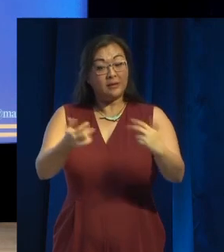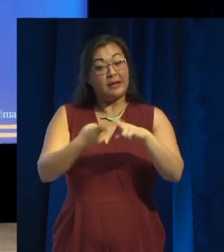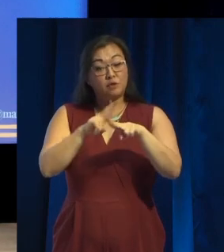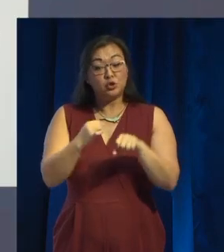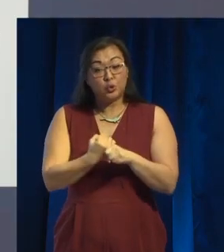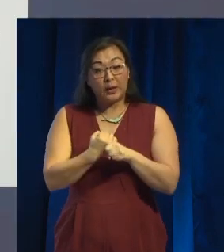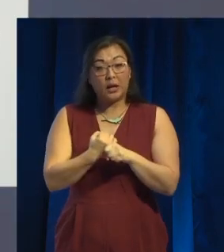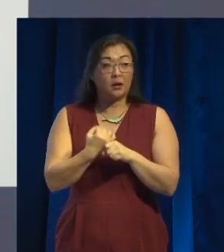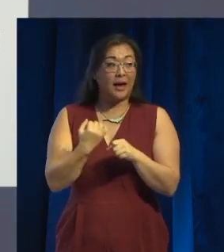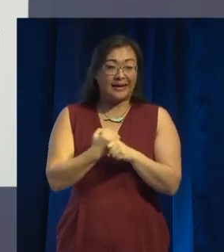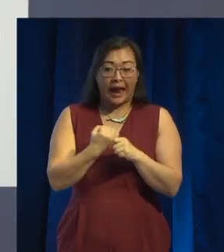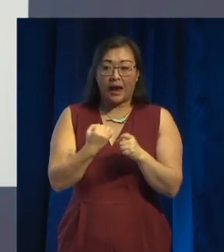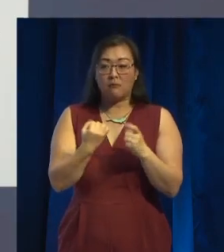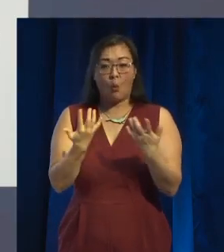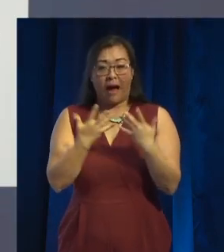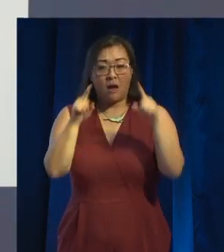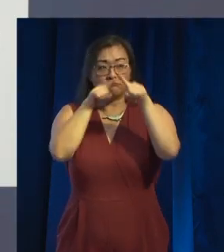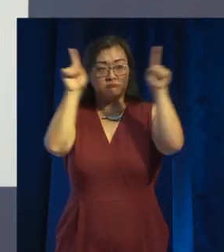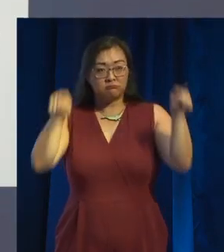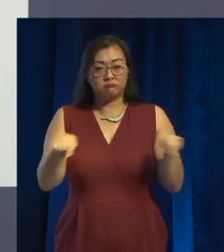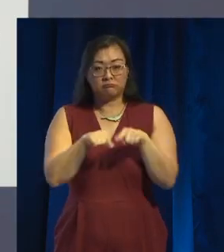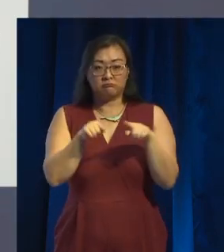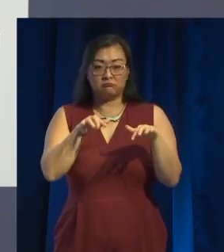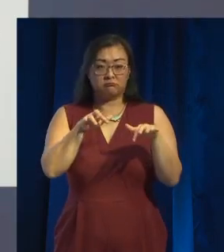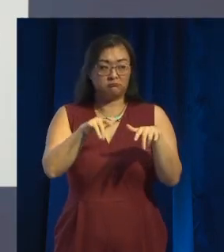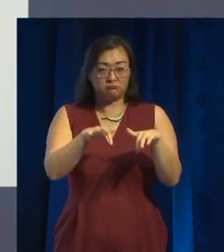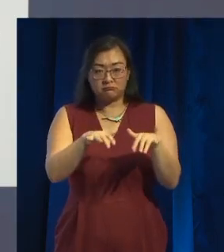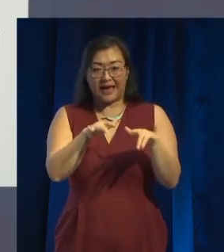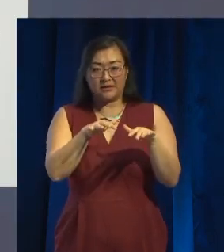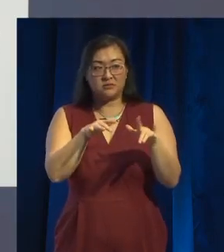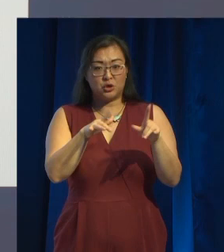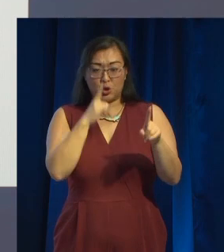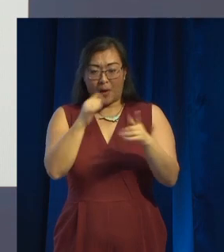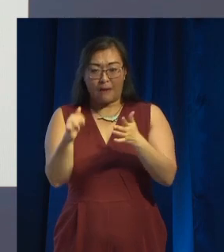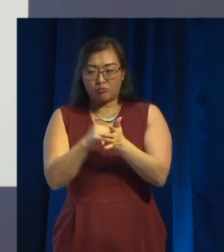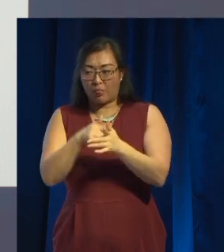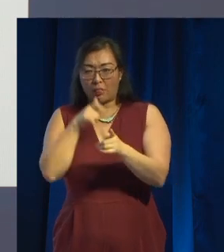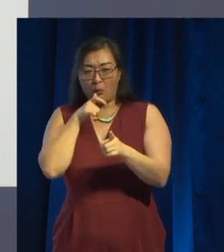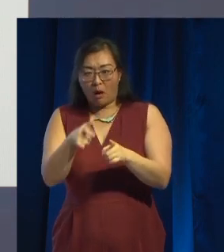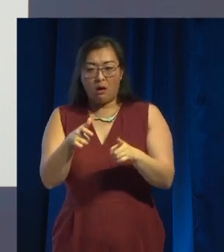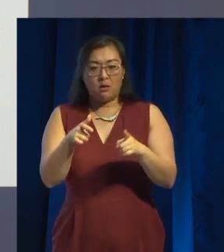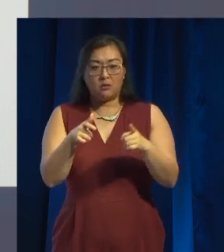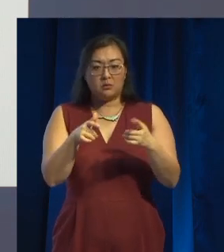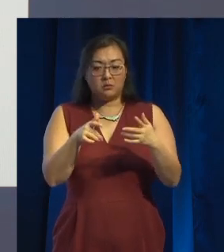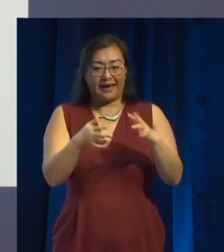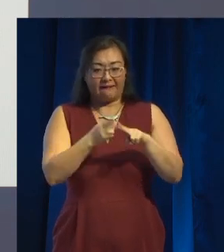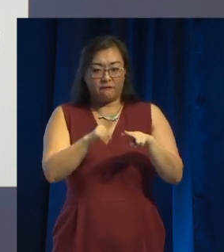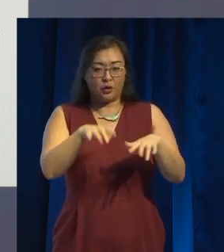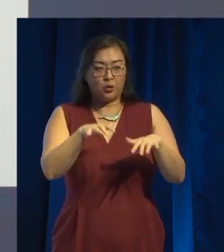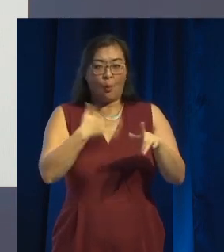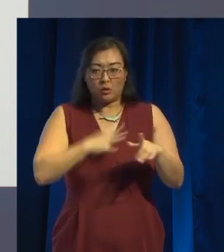text on a screen, you can print up the word cuddly toy, and when you type get cuddly toy, you'll probably type get cuddly toy.